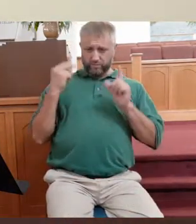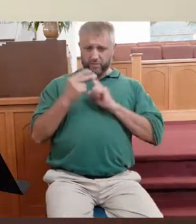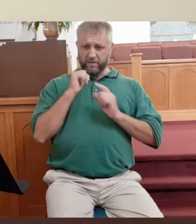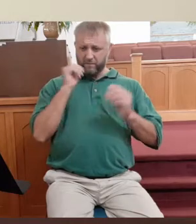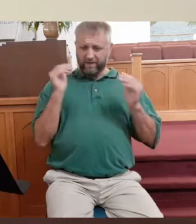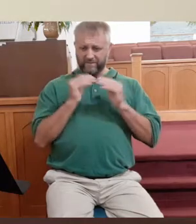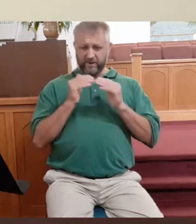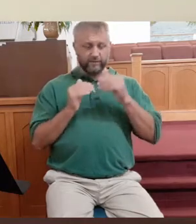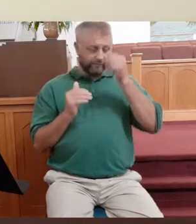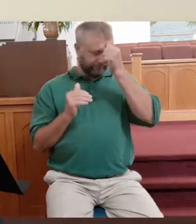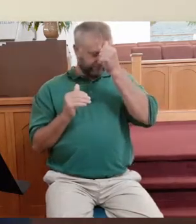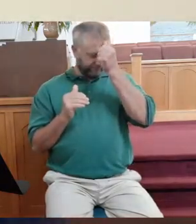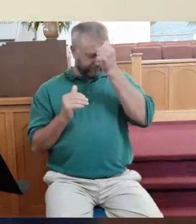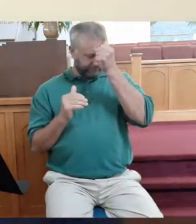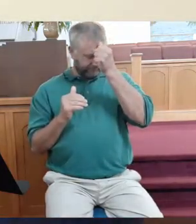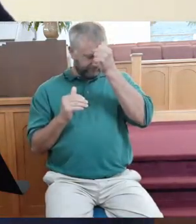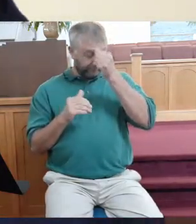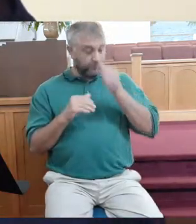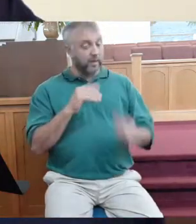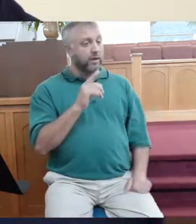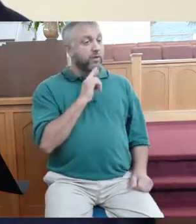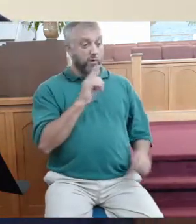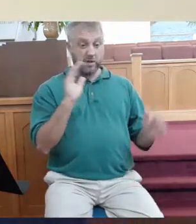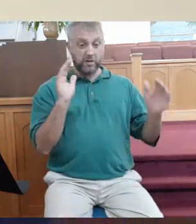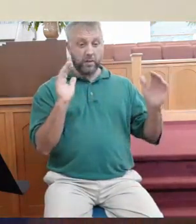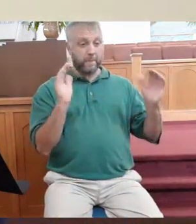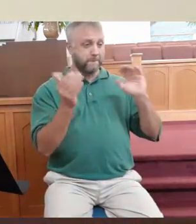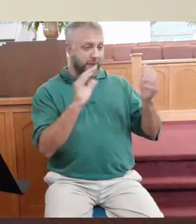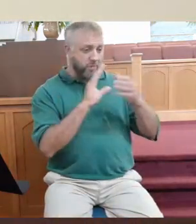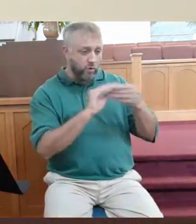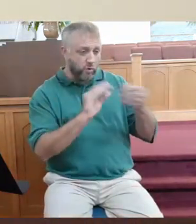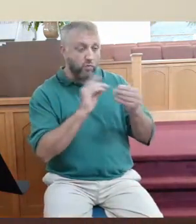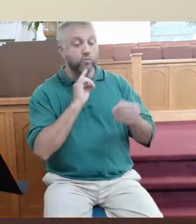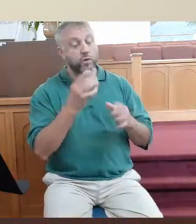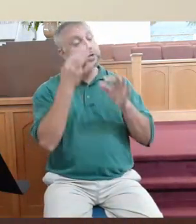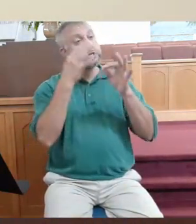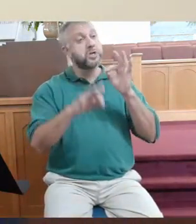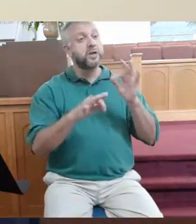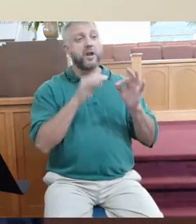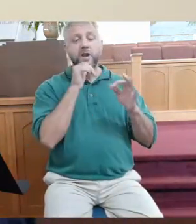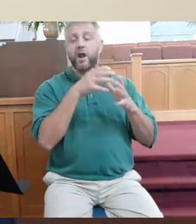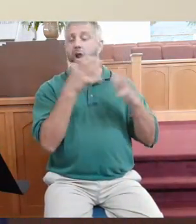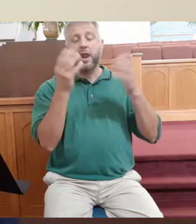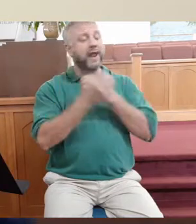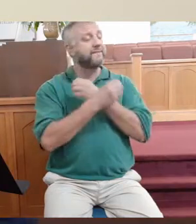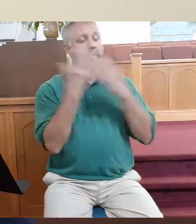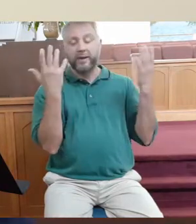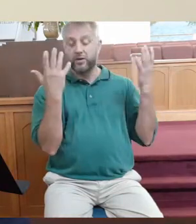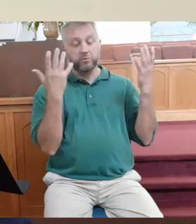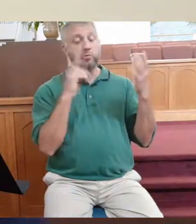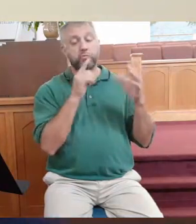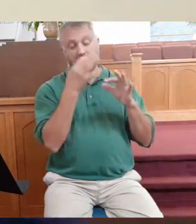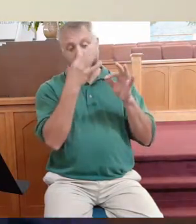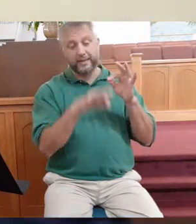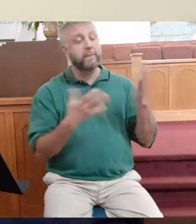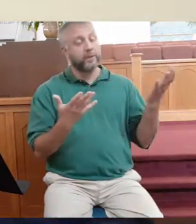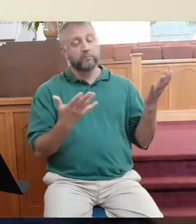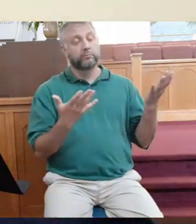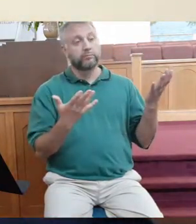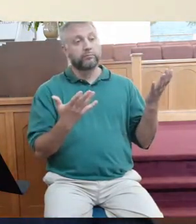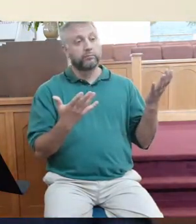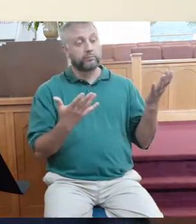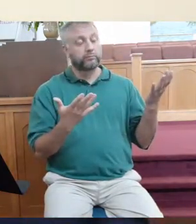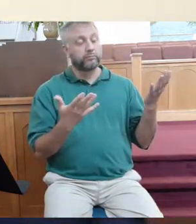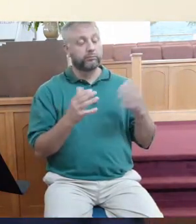text this morning. The parable is pretty simple, actually. It's not one that has a whole bunch of background that you need to understand. It's a fairly